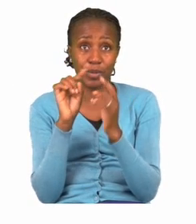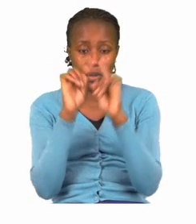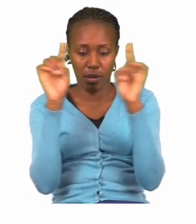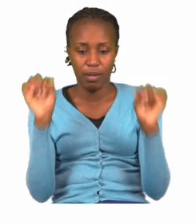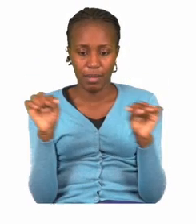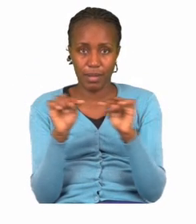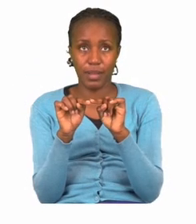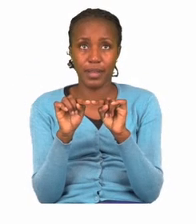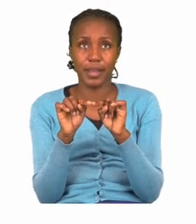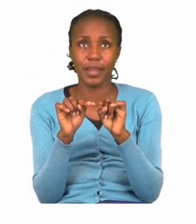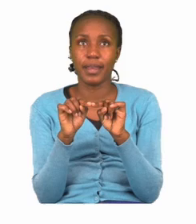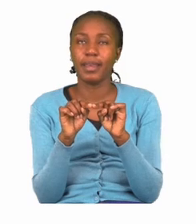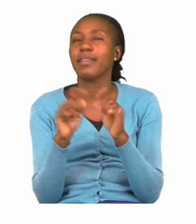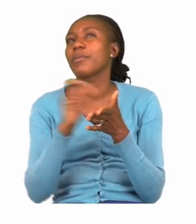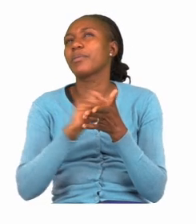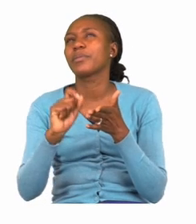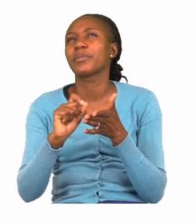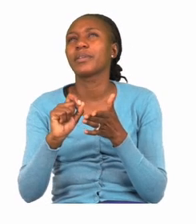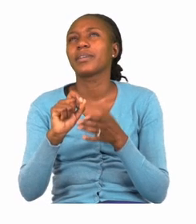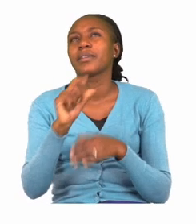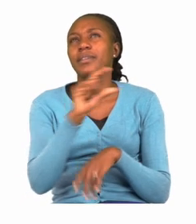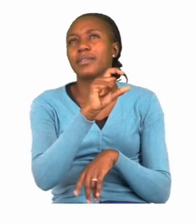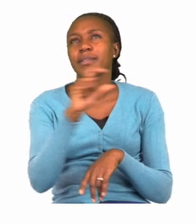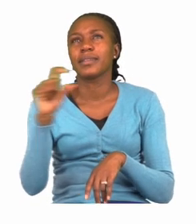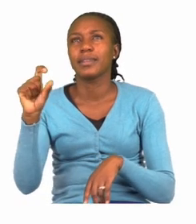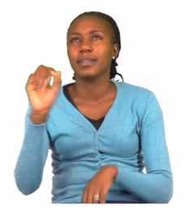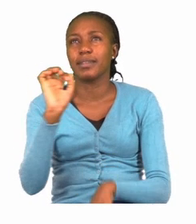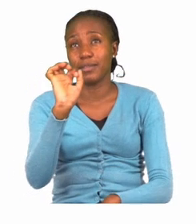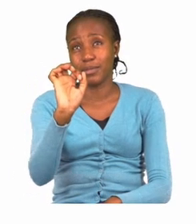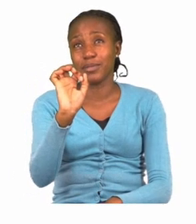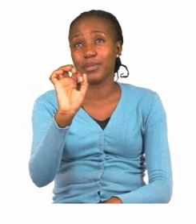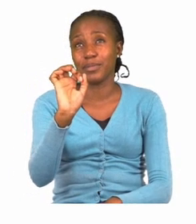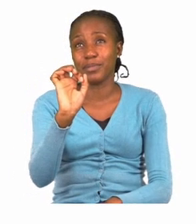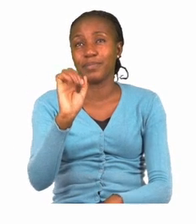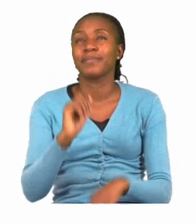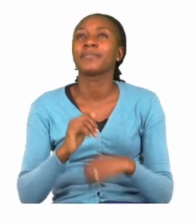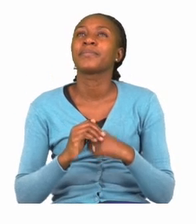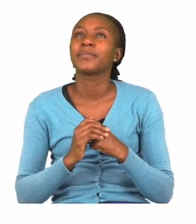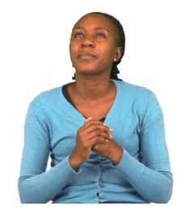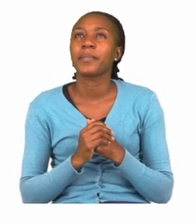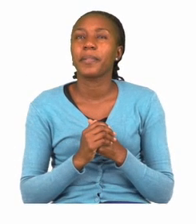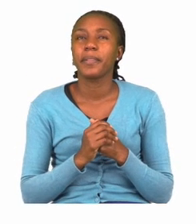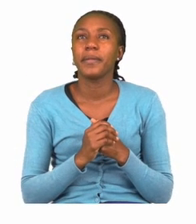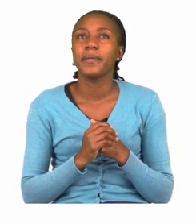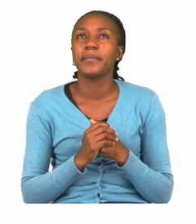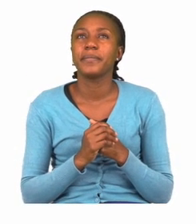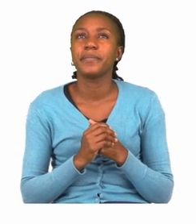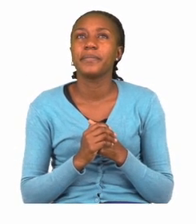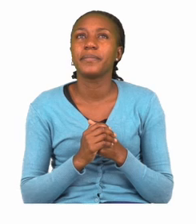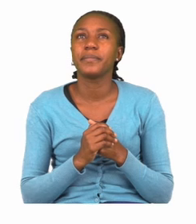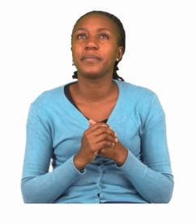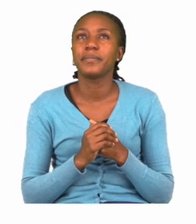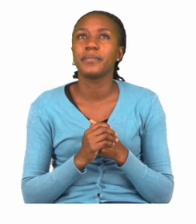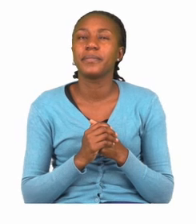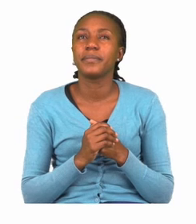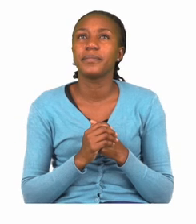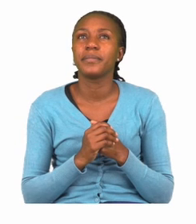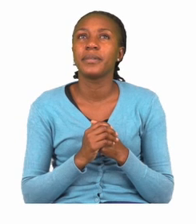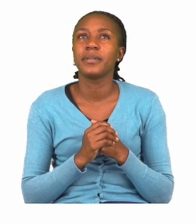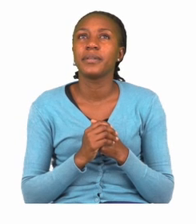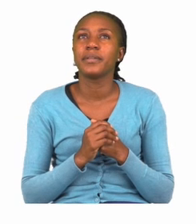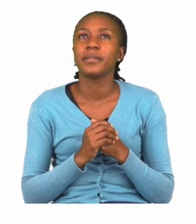words on top and from those words, you write your own sentences. Right everyone,